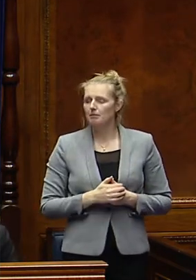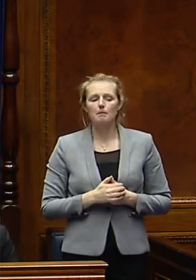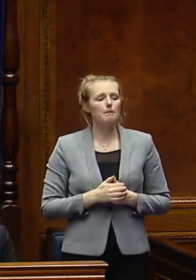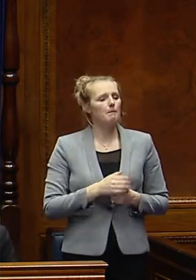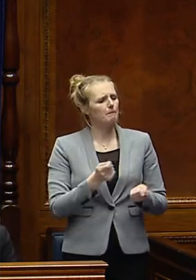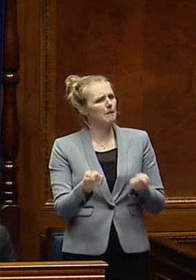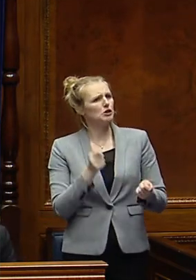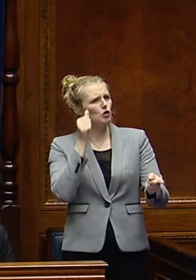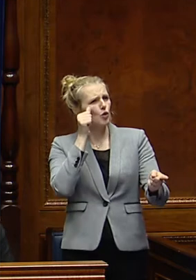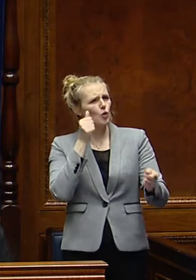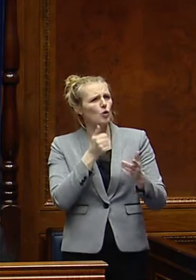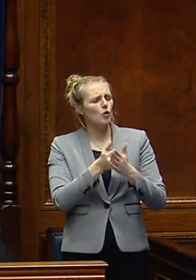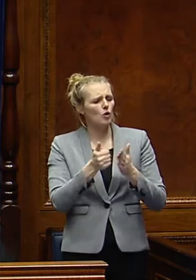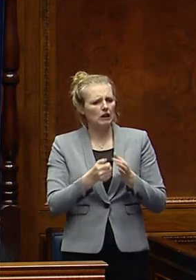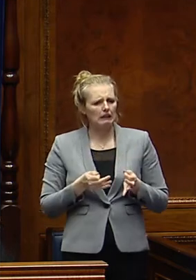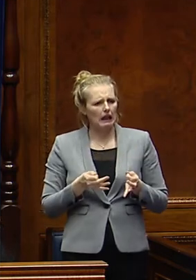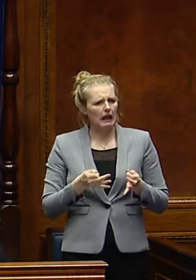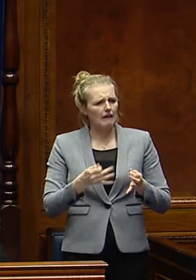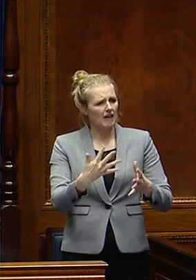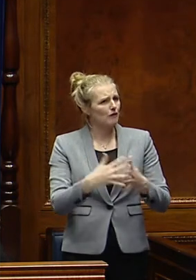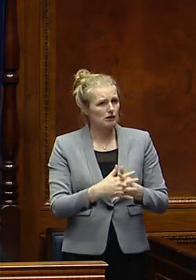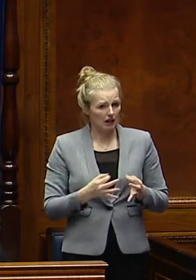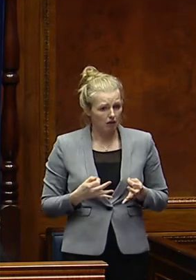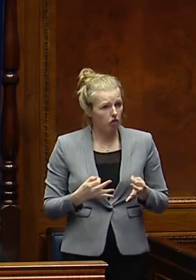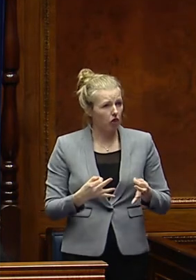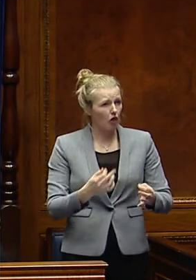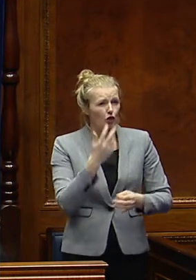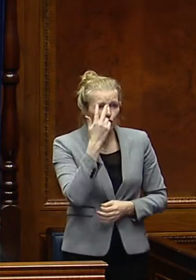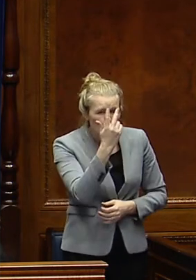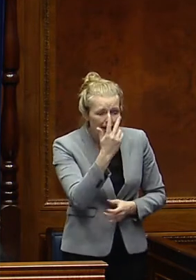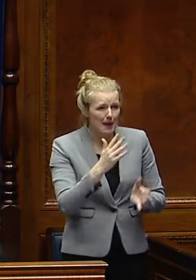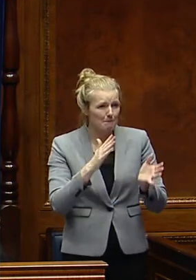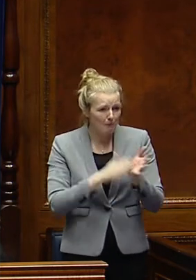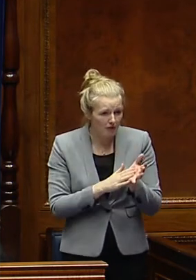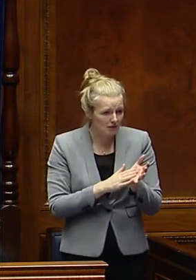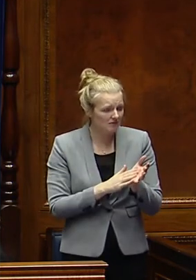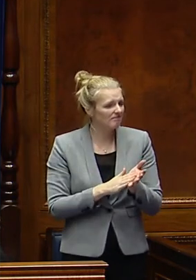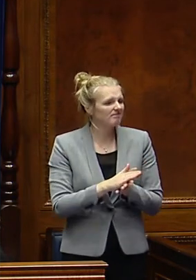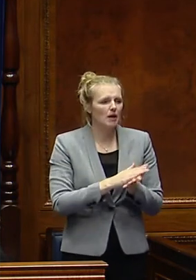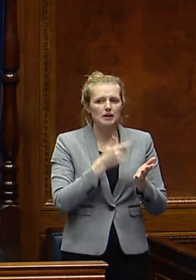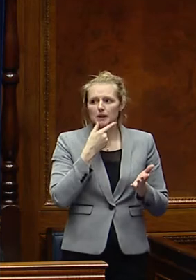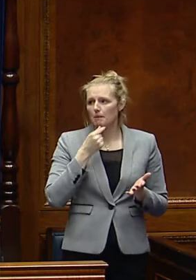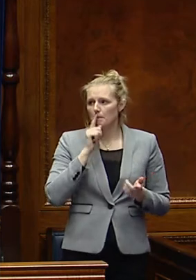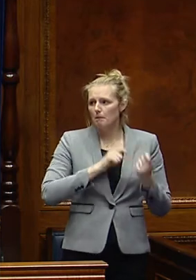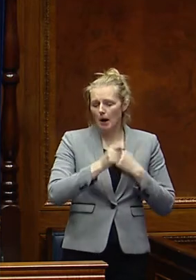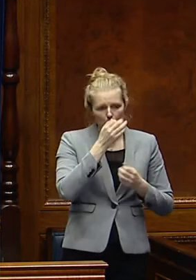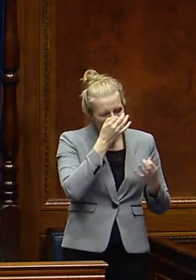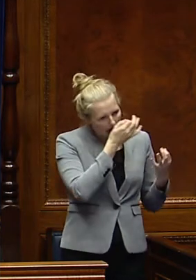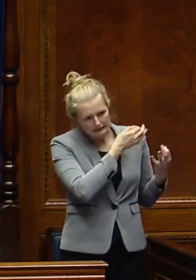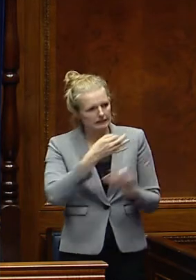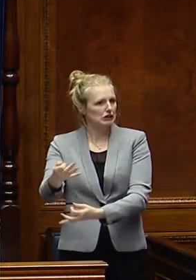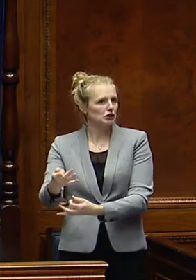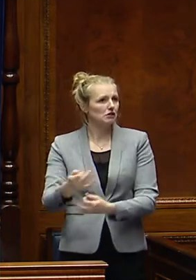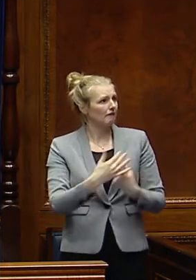that often the delays extend to three months, which in some cases can see clients facing eviction from their homes on top of all their other